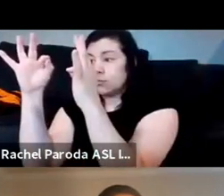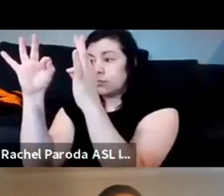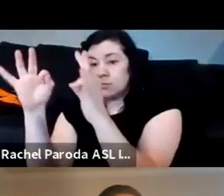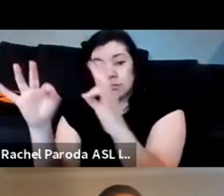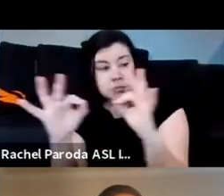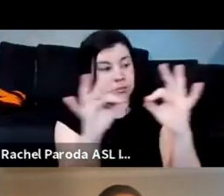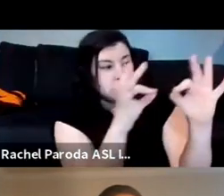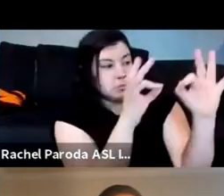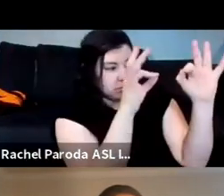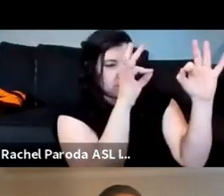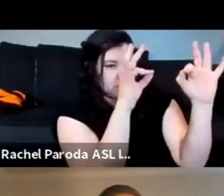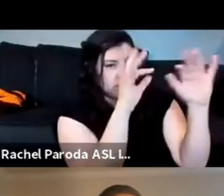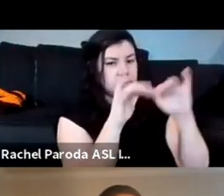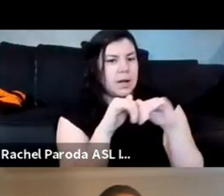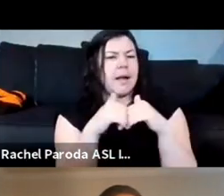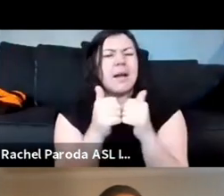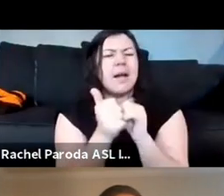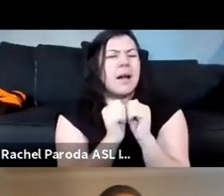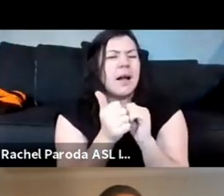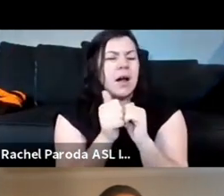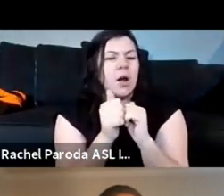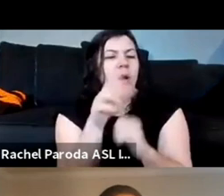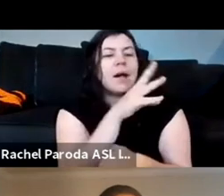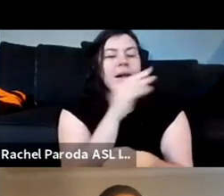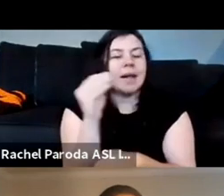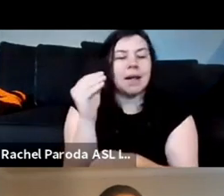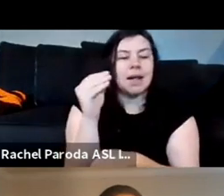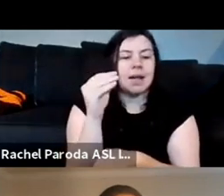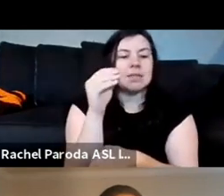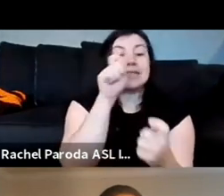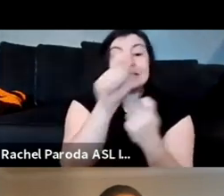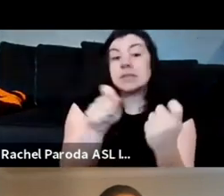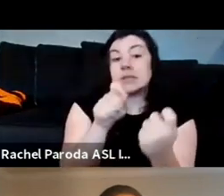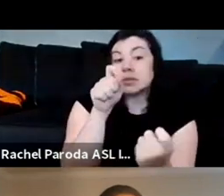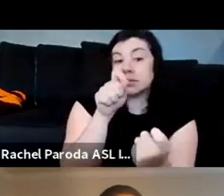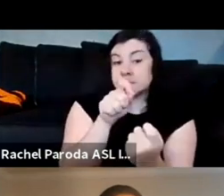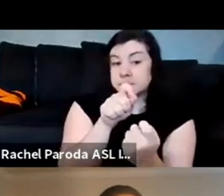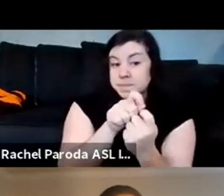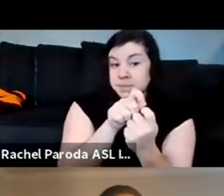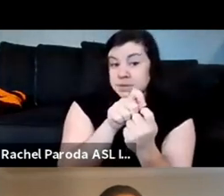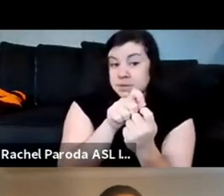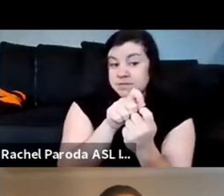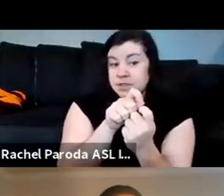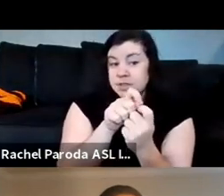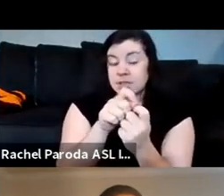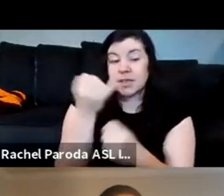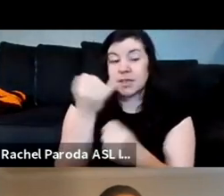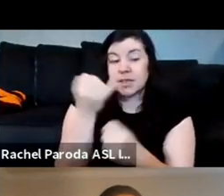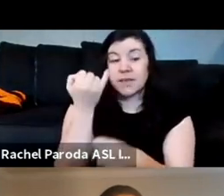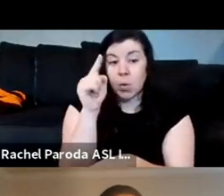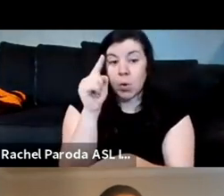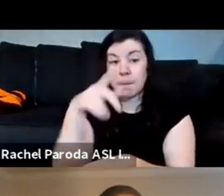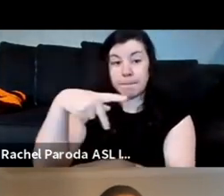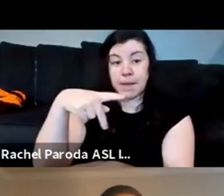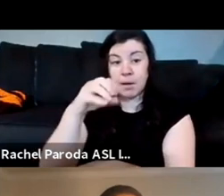and disrupting the the objectification particularly of um people of color and black